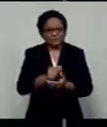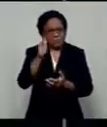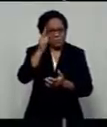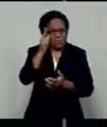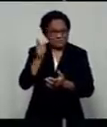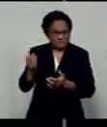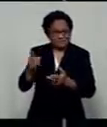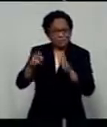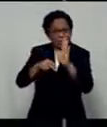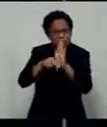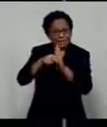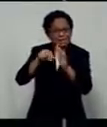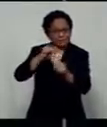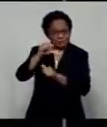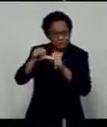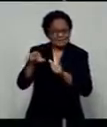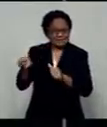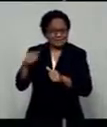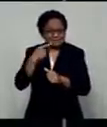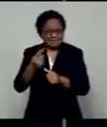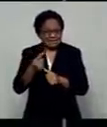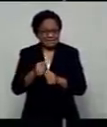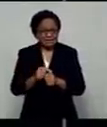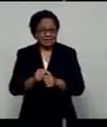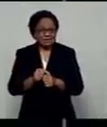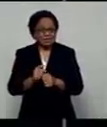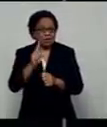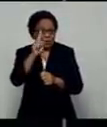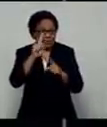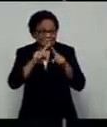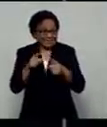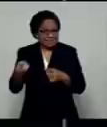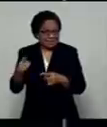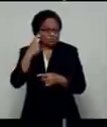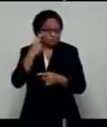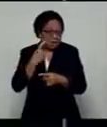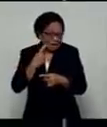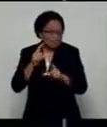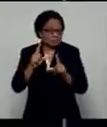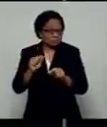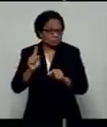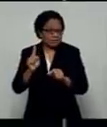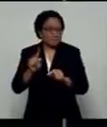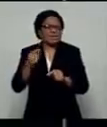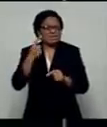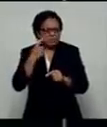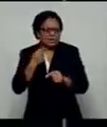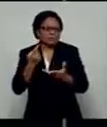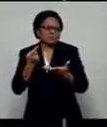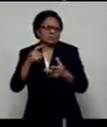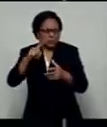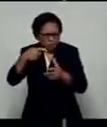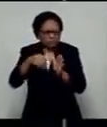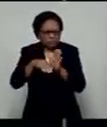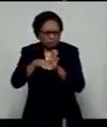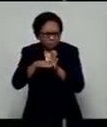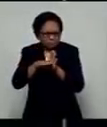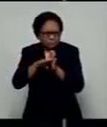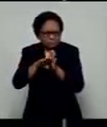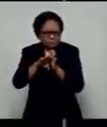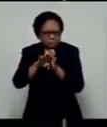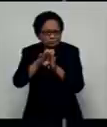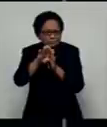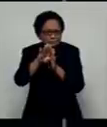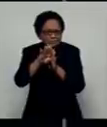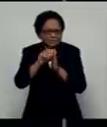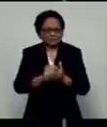first thing the tourism industry has consistently tried to maintain is surviving the crisis, adding that the industry needs to survive